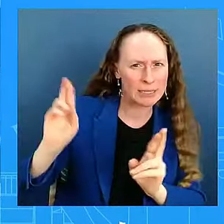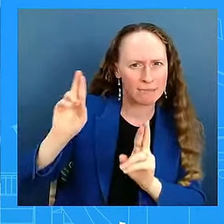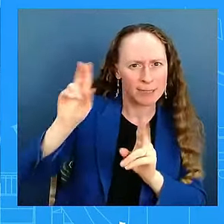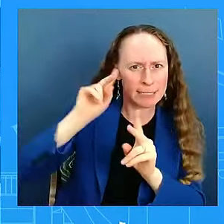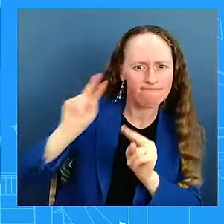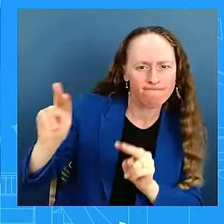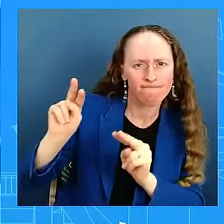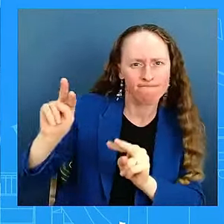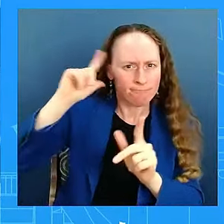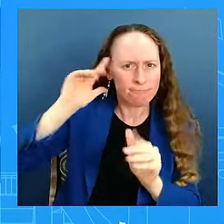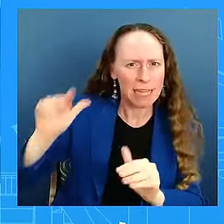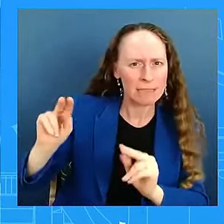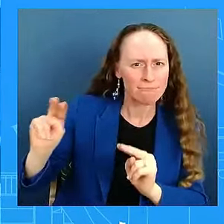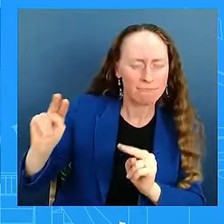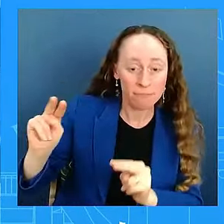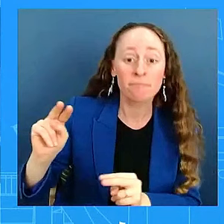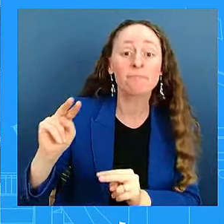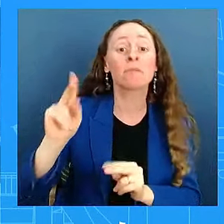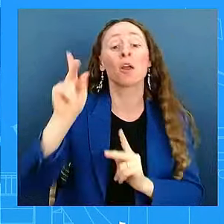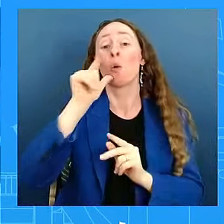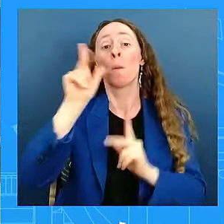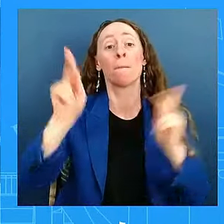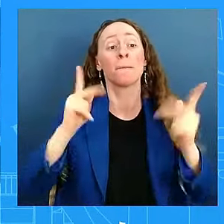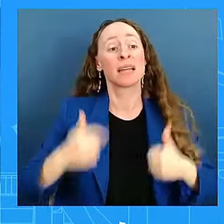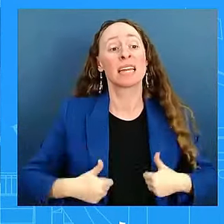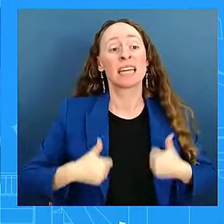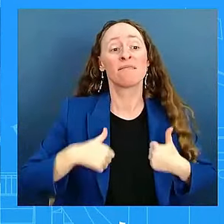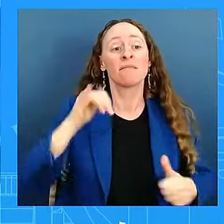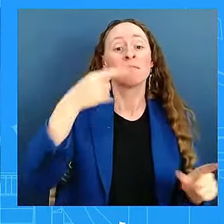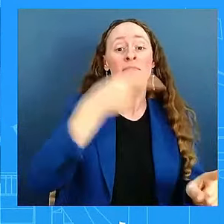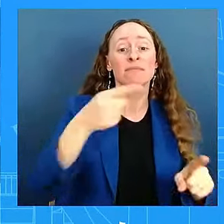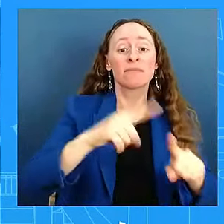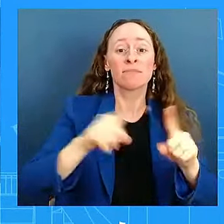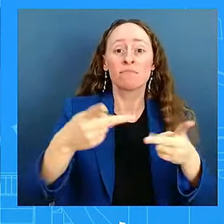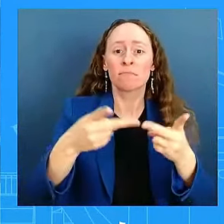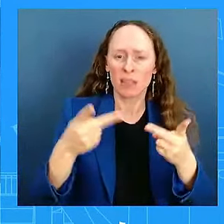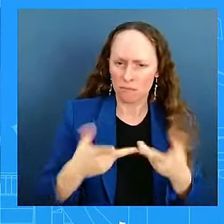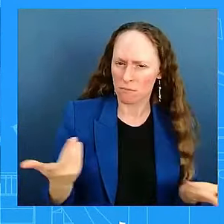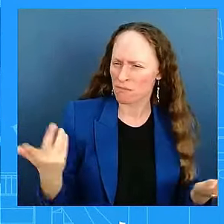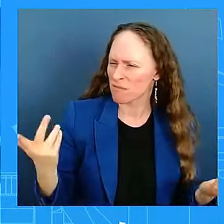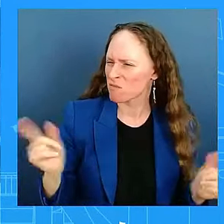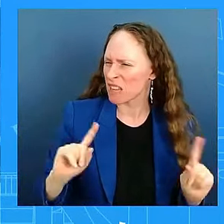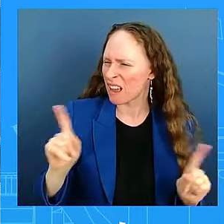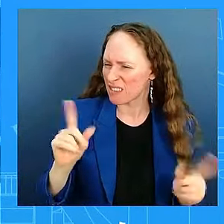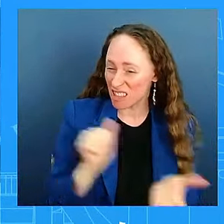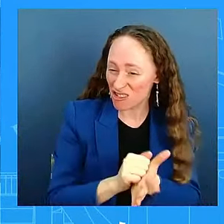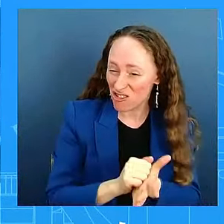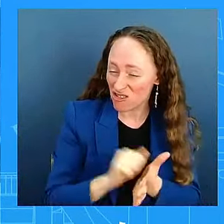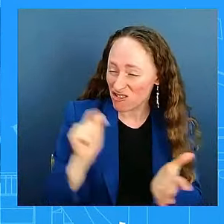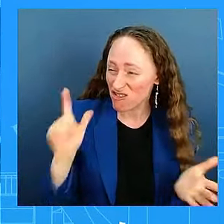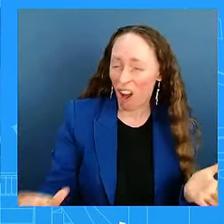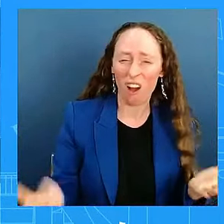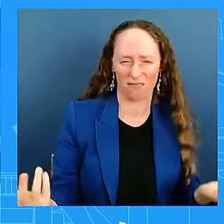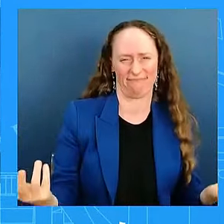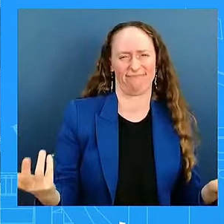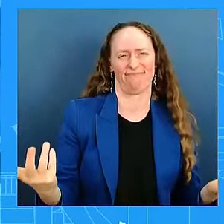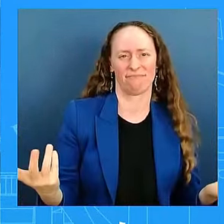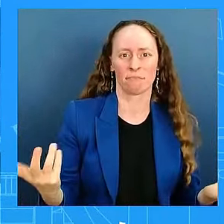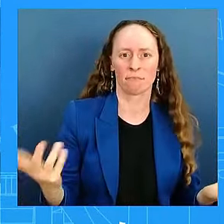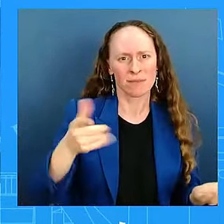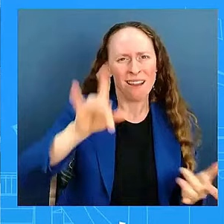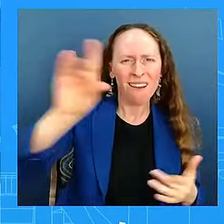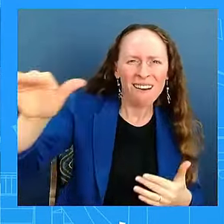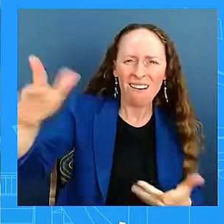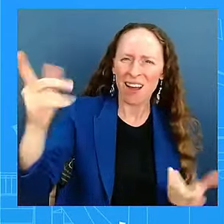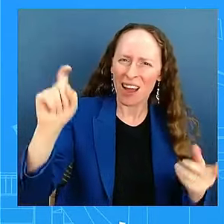people is that the federal government is not doing enough to help. Where are they? Where is the help? What is your message to